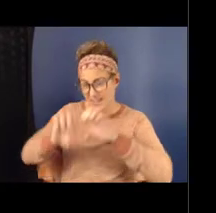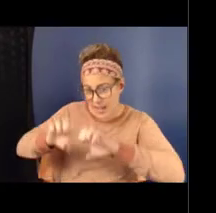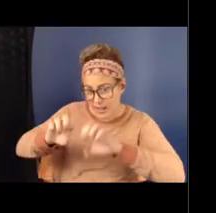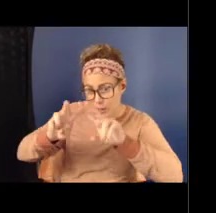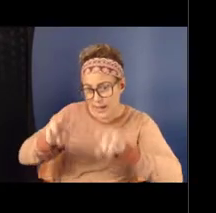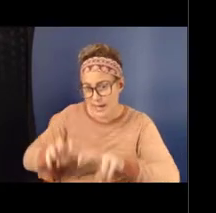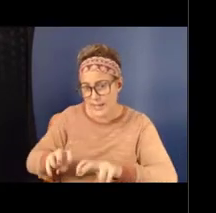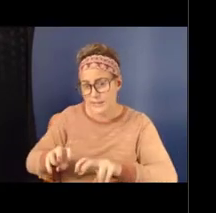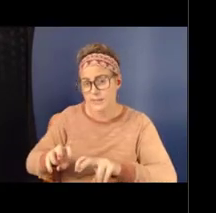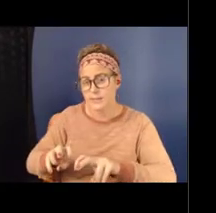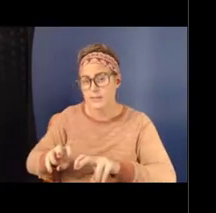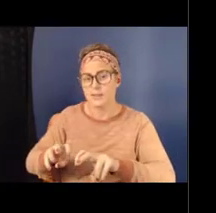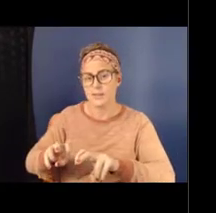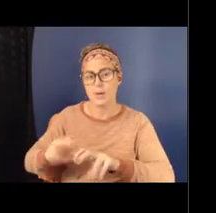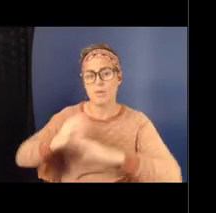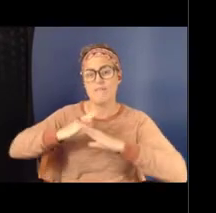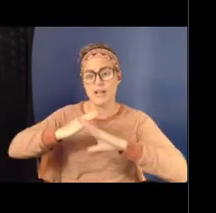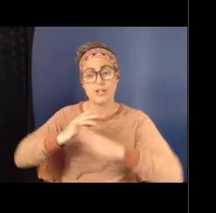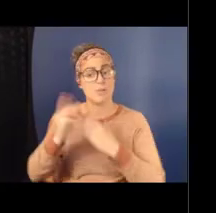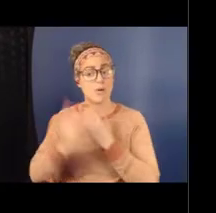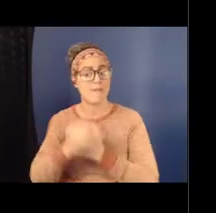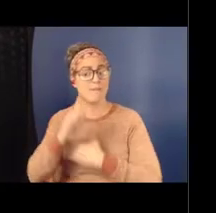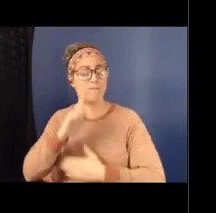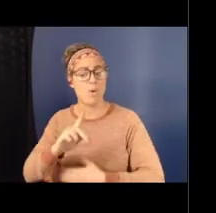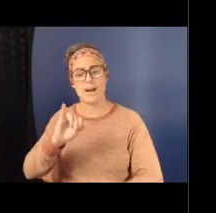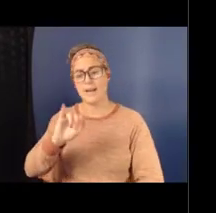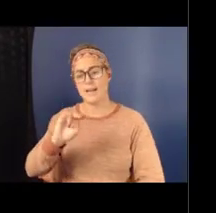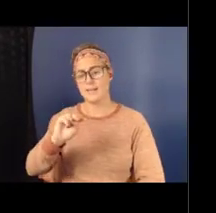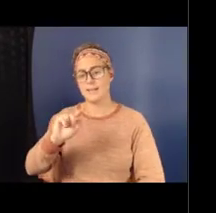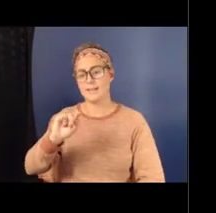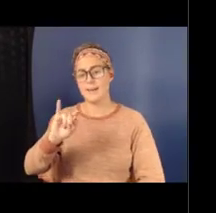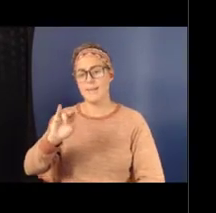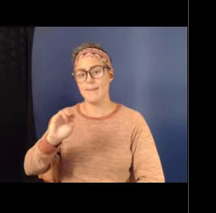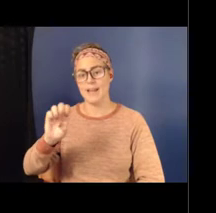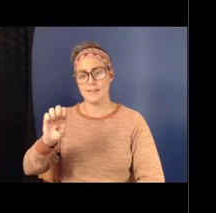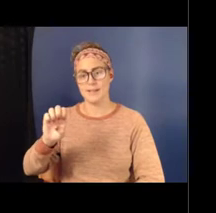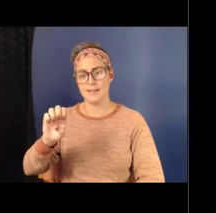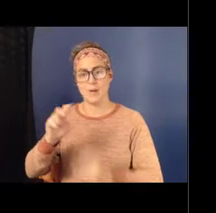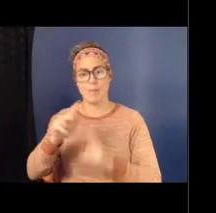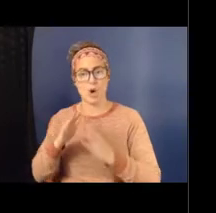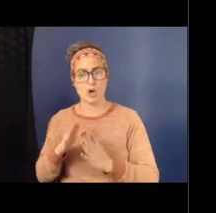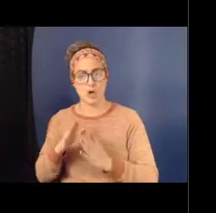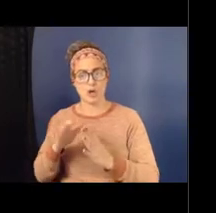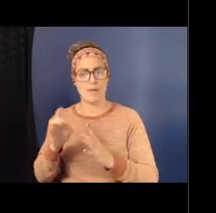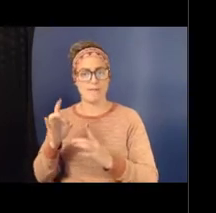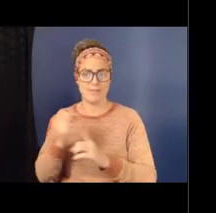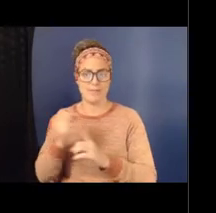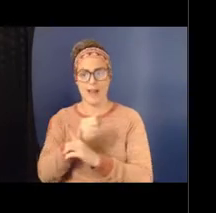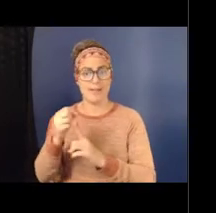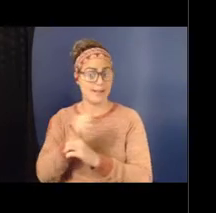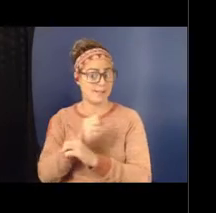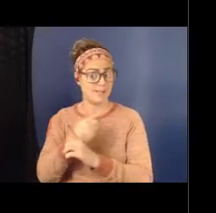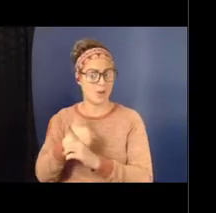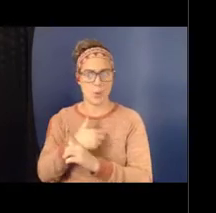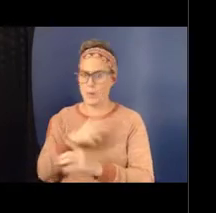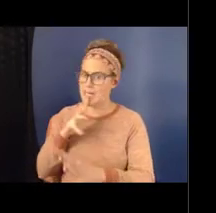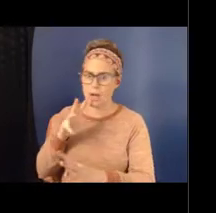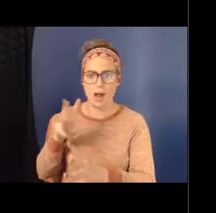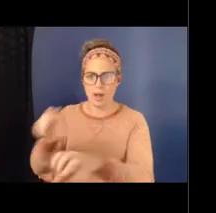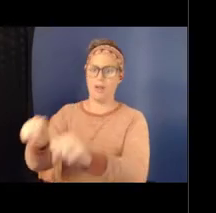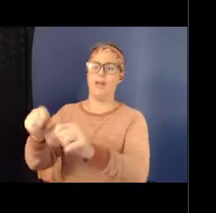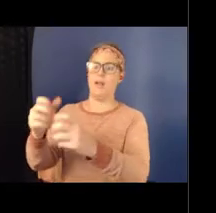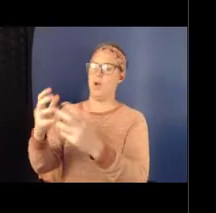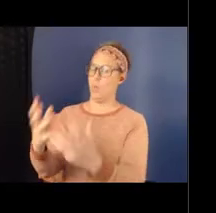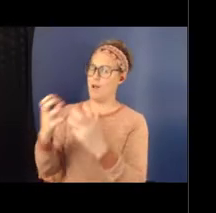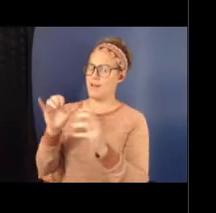prevention program for intimate partner violence, we jumped on it, and we began to look for curricula